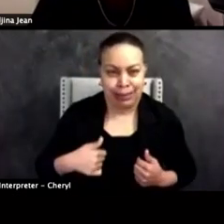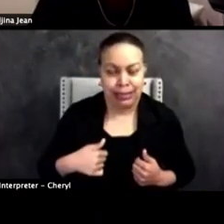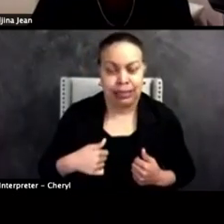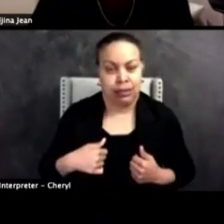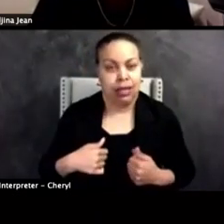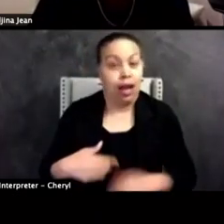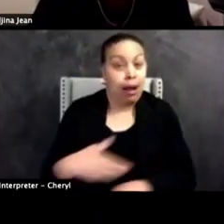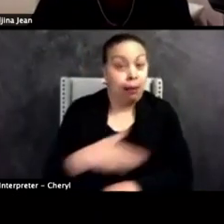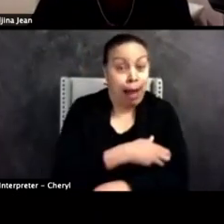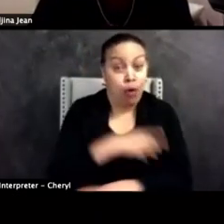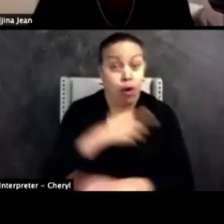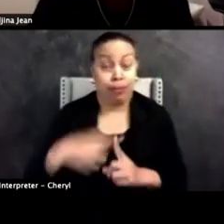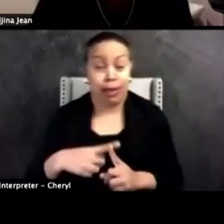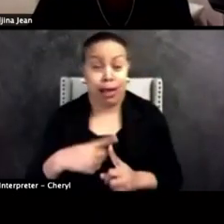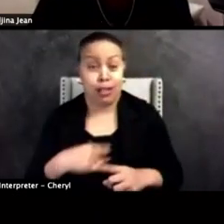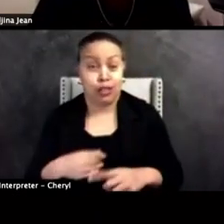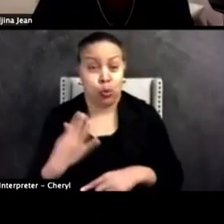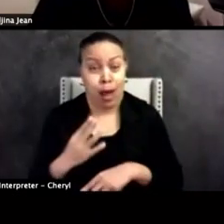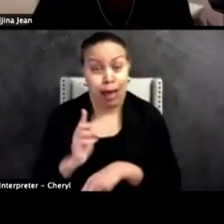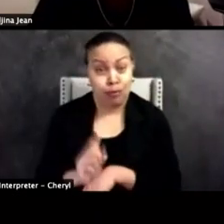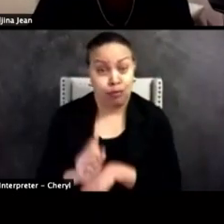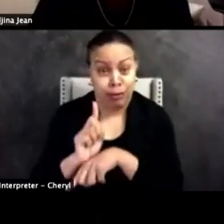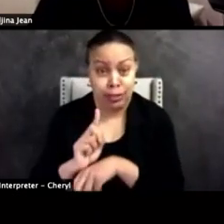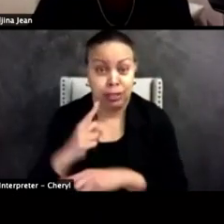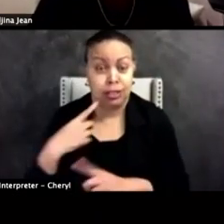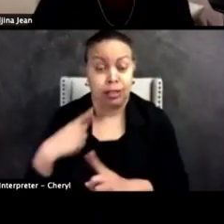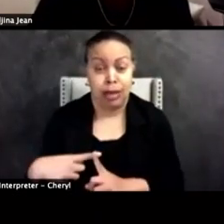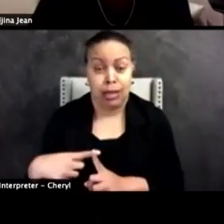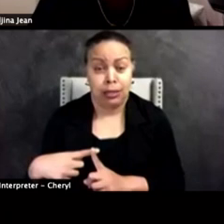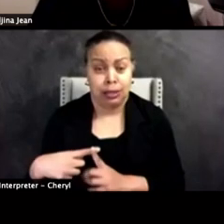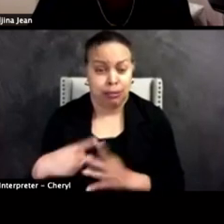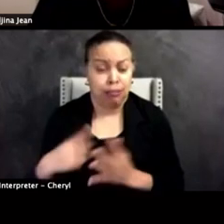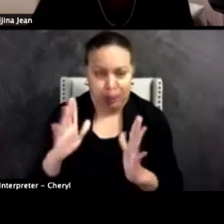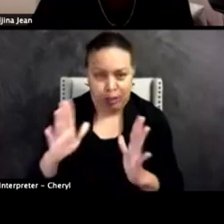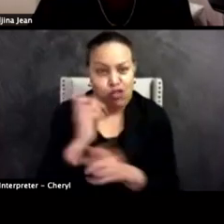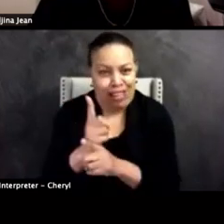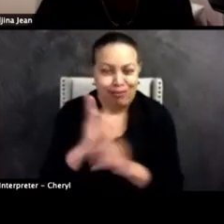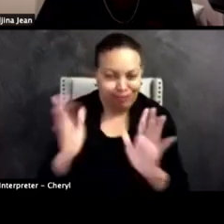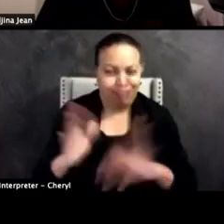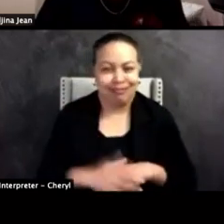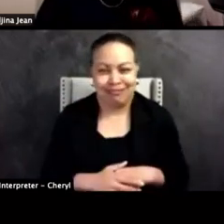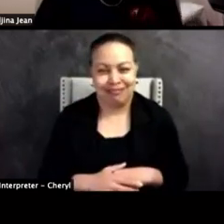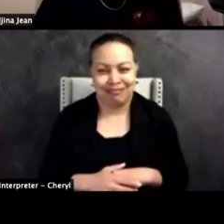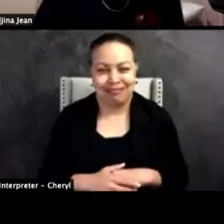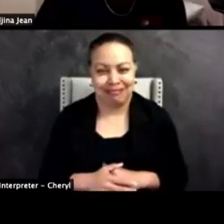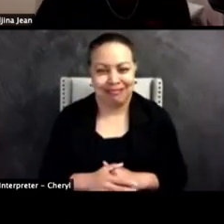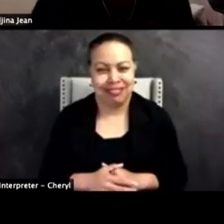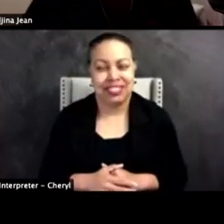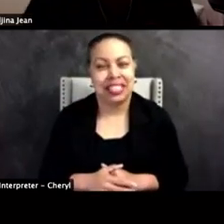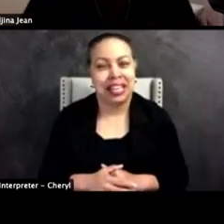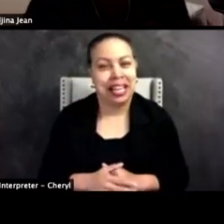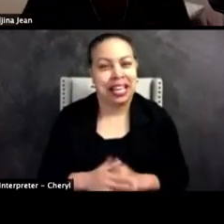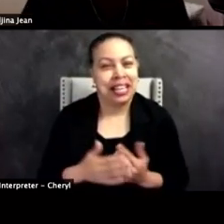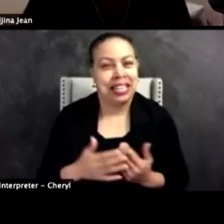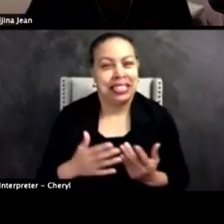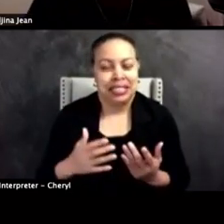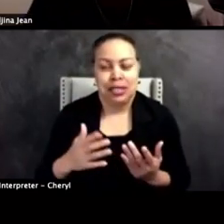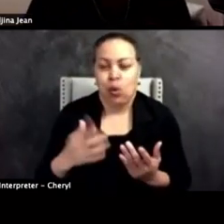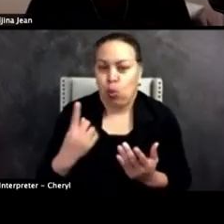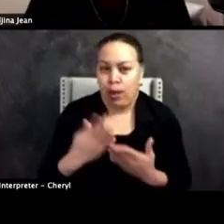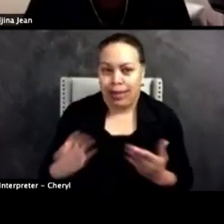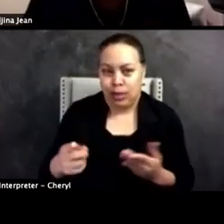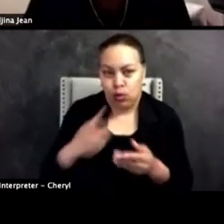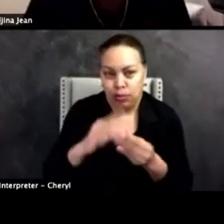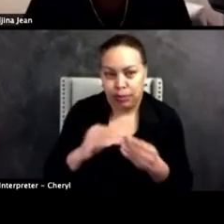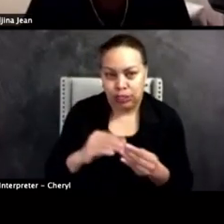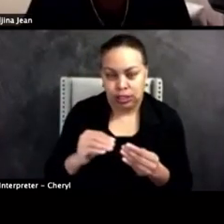plus white privilege, um, plus, um, yeah, like, sorry, I'm losing, losing on my thought, right? But one thing you mentioned,